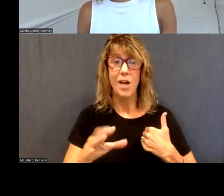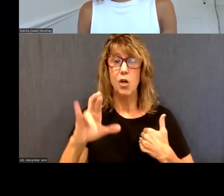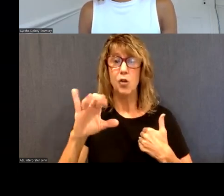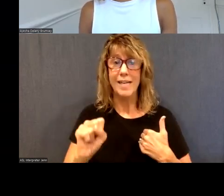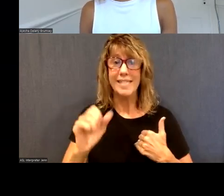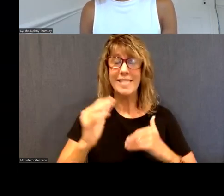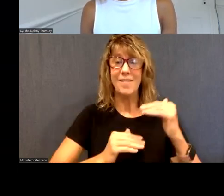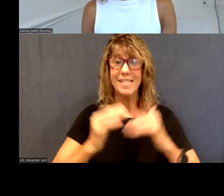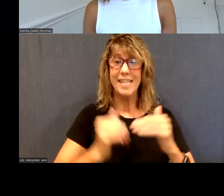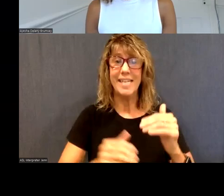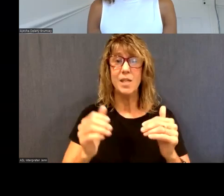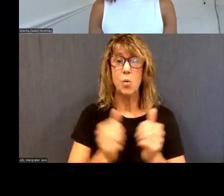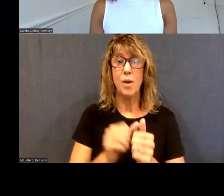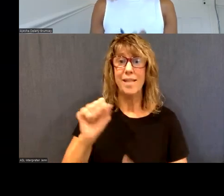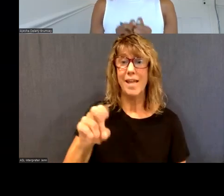as primary.